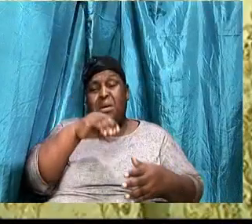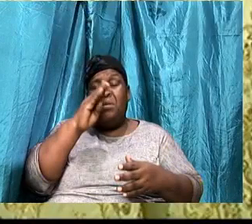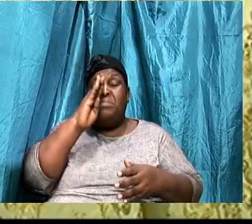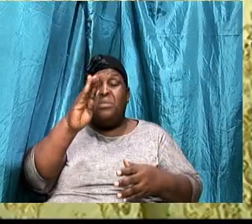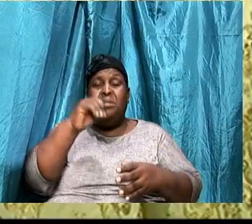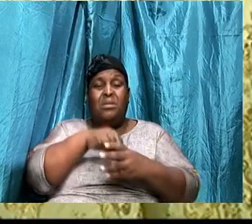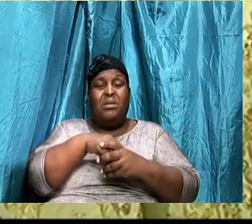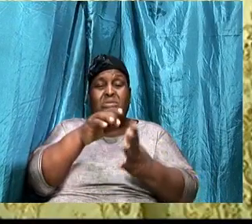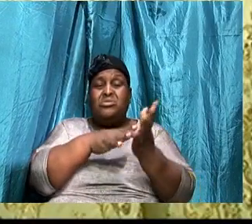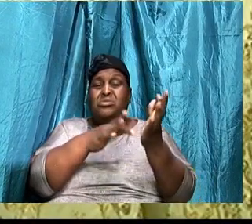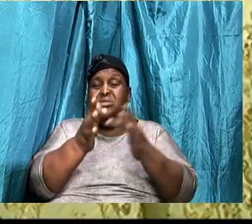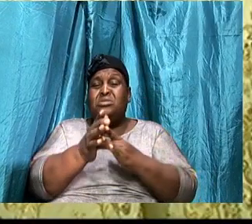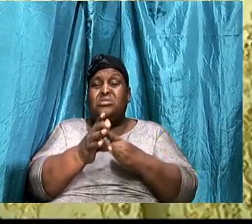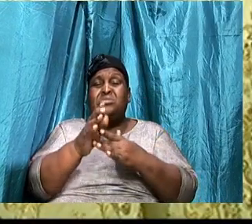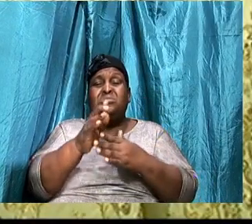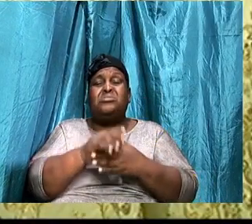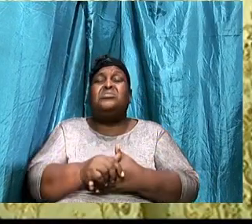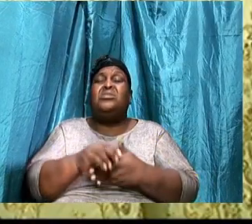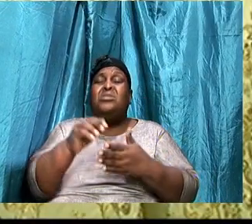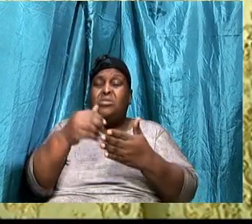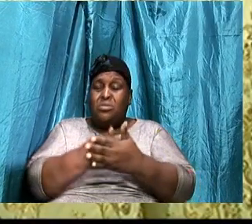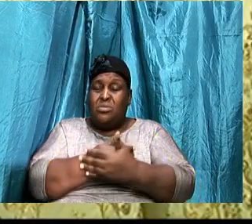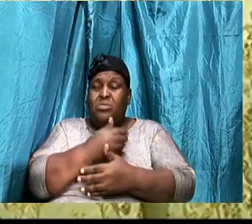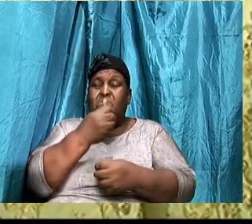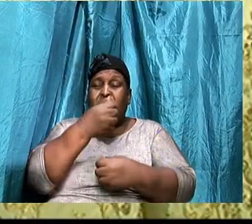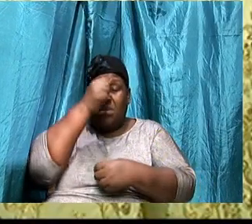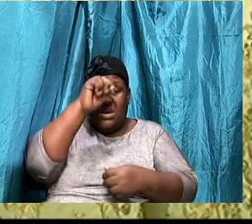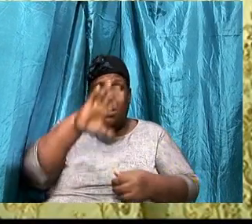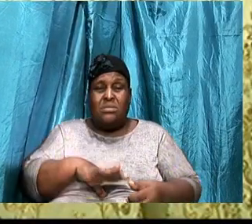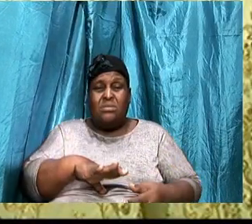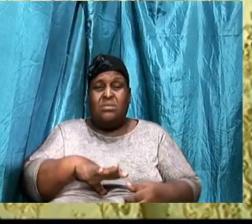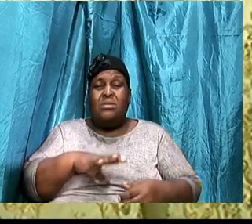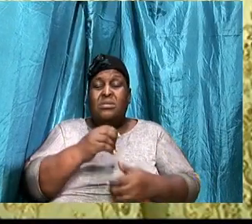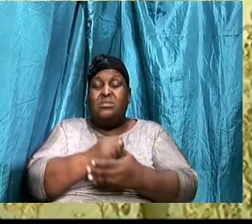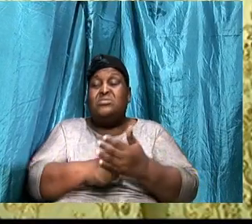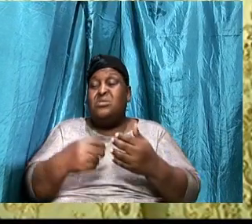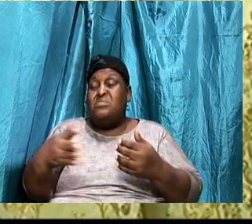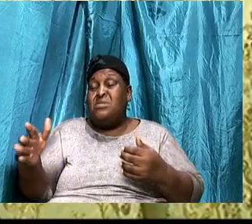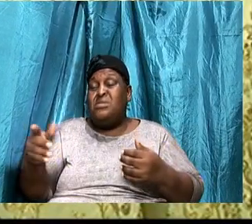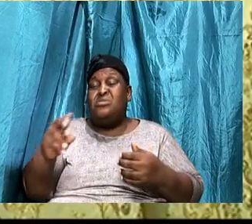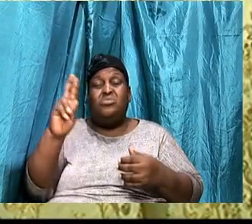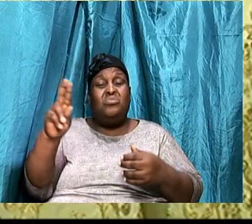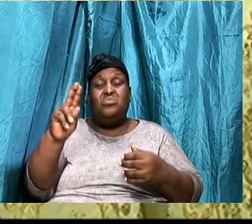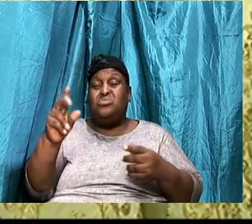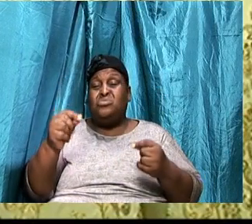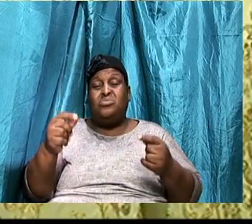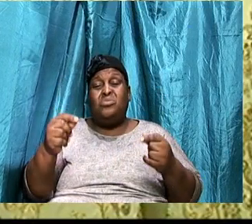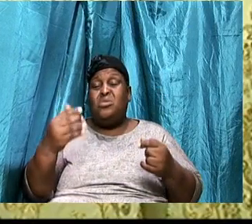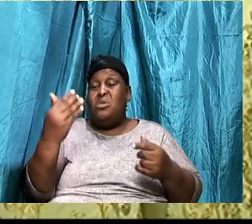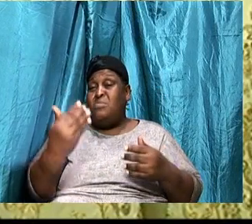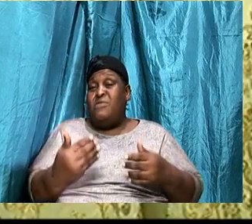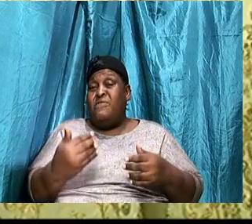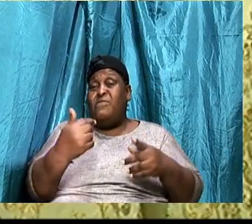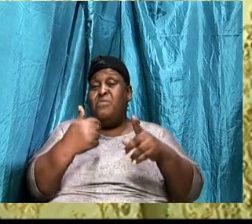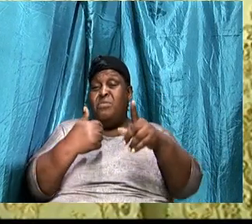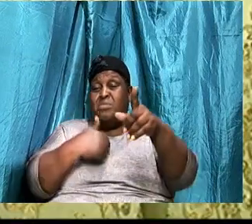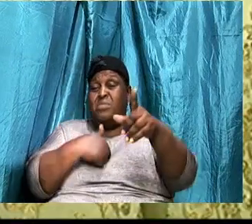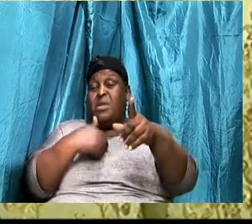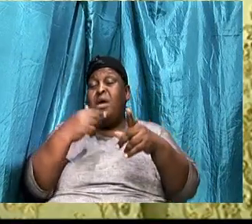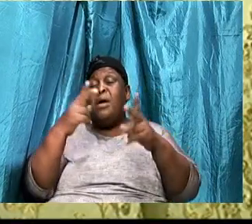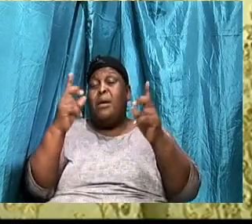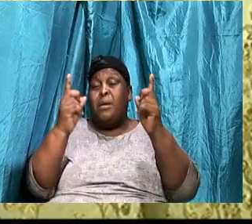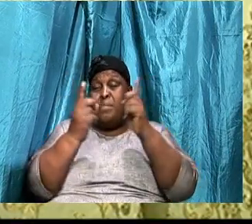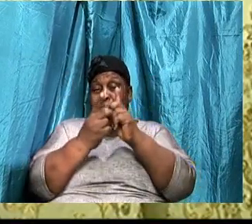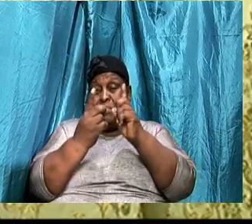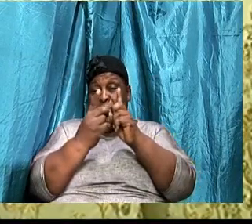that we used to do. There are some things that I used to do before I met Christ. But now that I